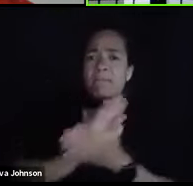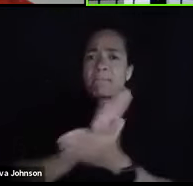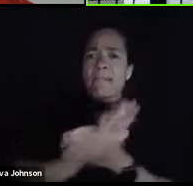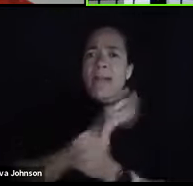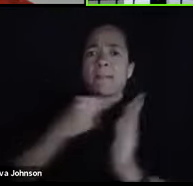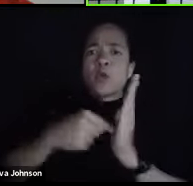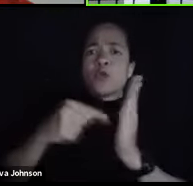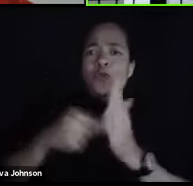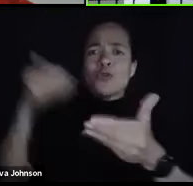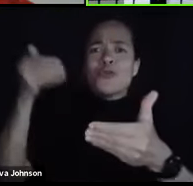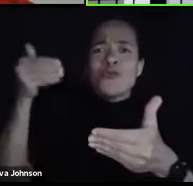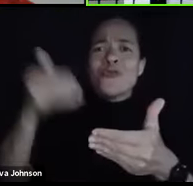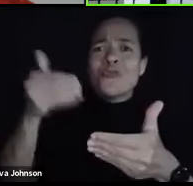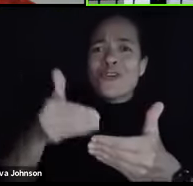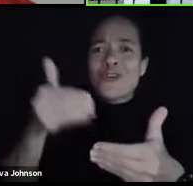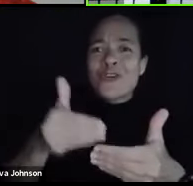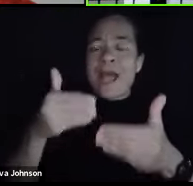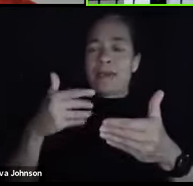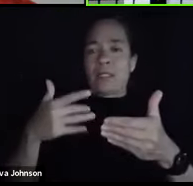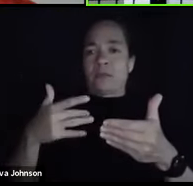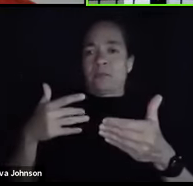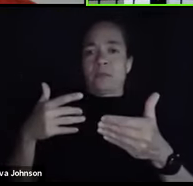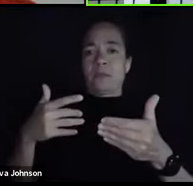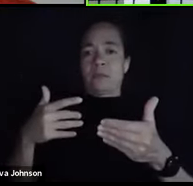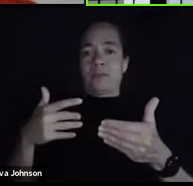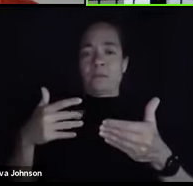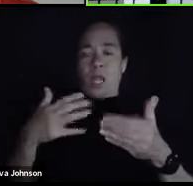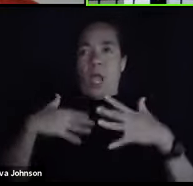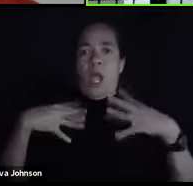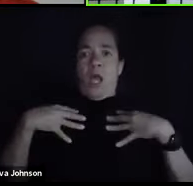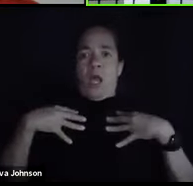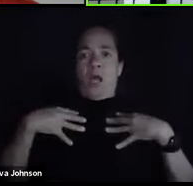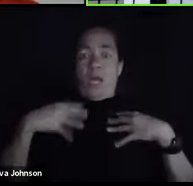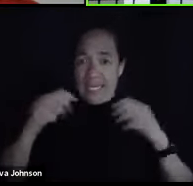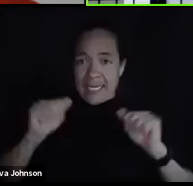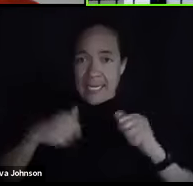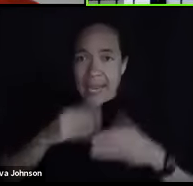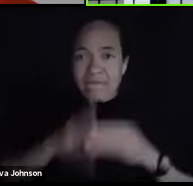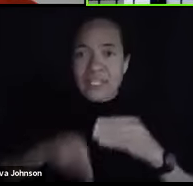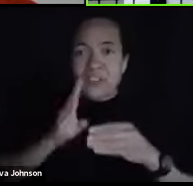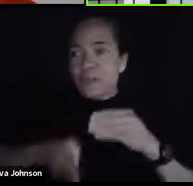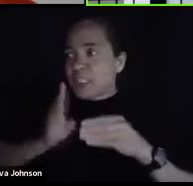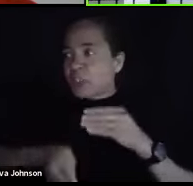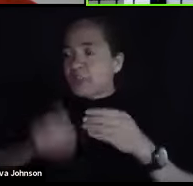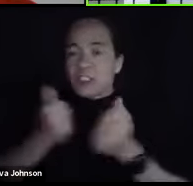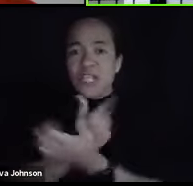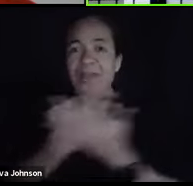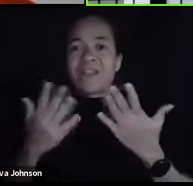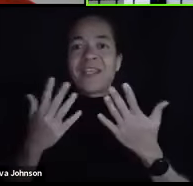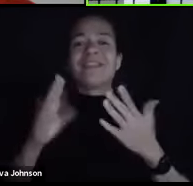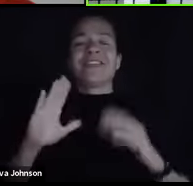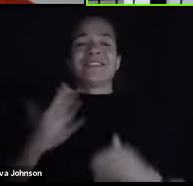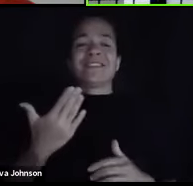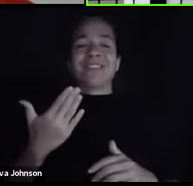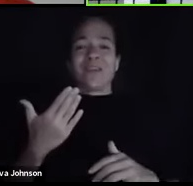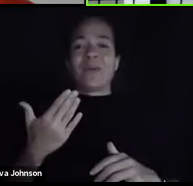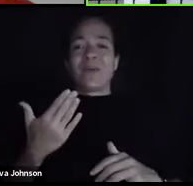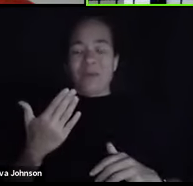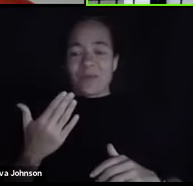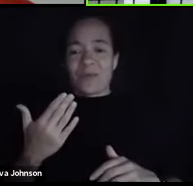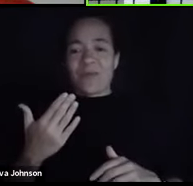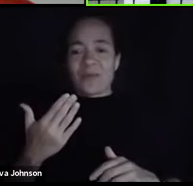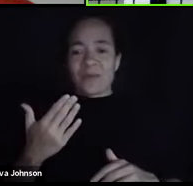that's due. It's sort of like, oh my gosh, can I get done, get everything done? So we also have